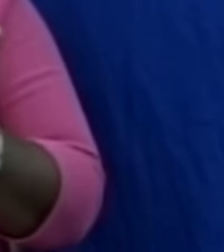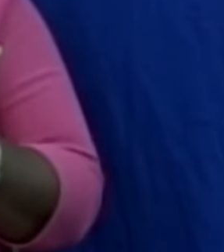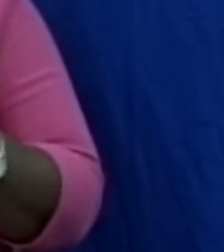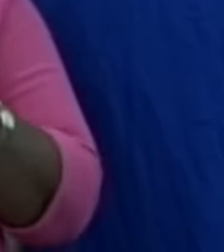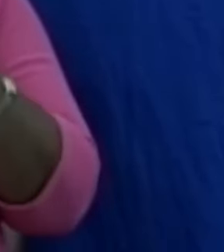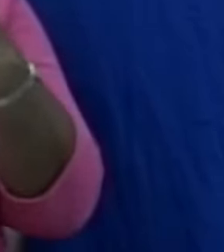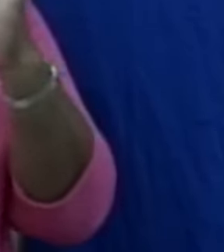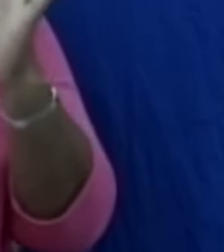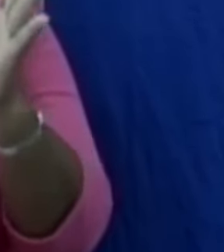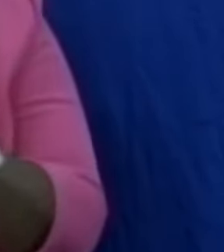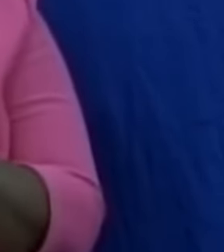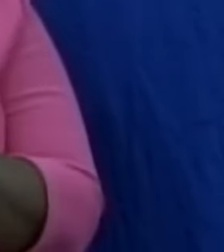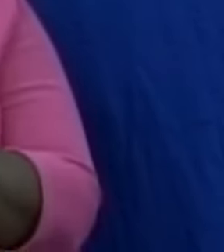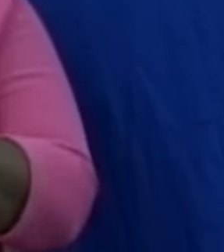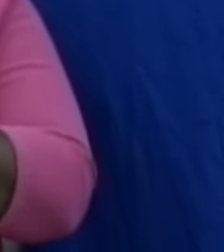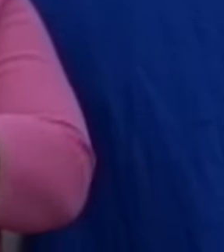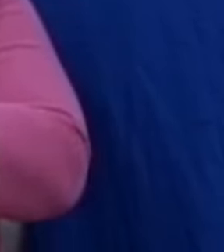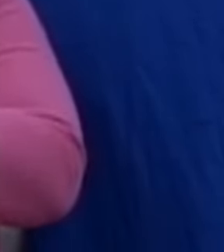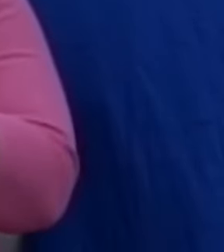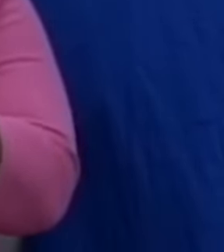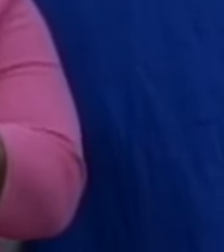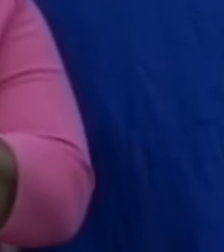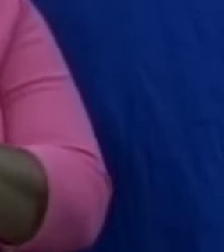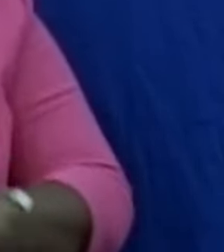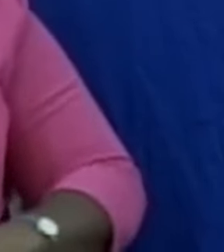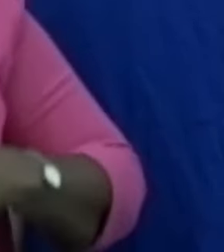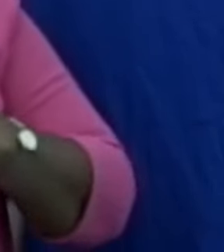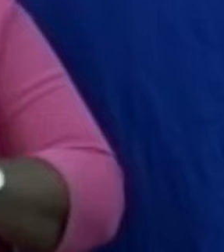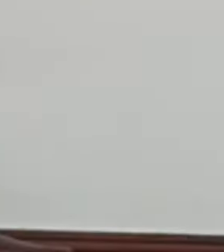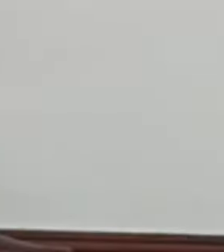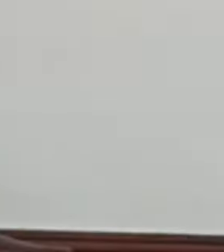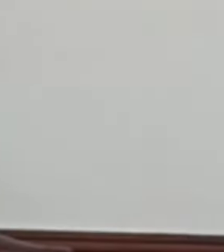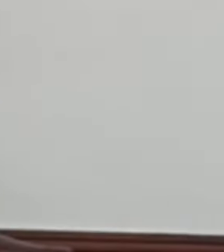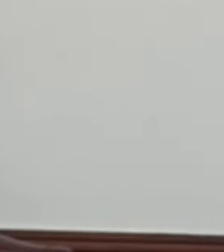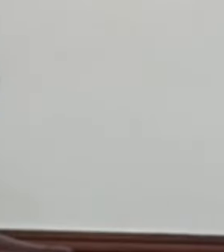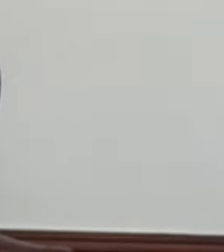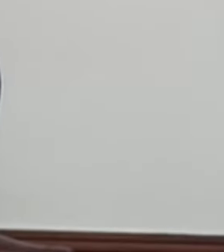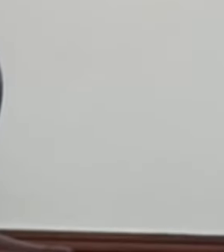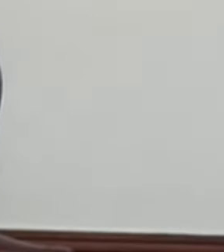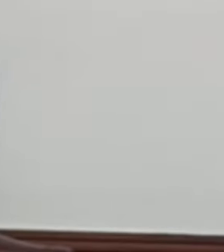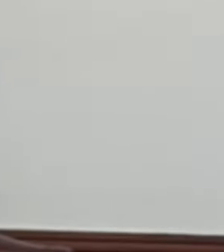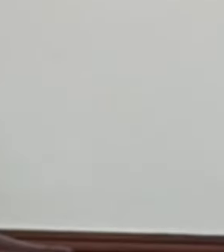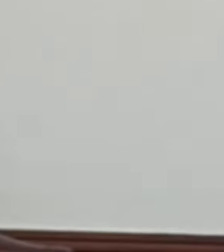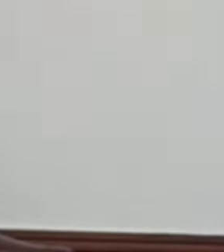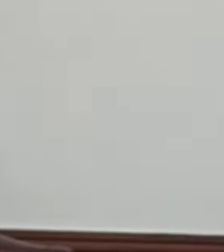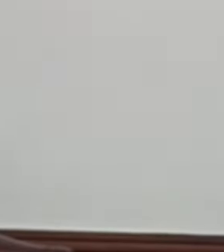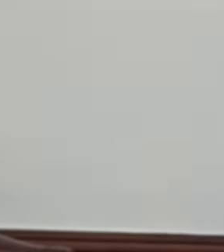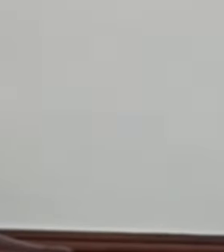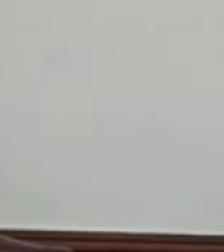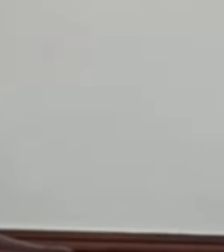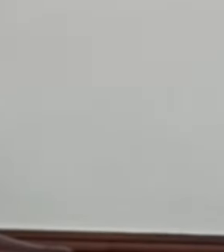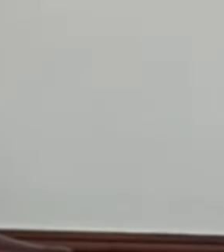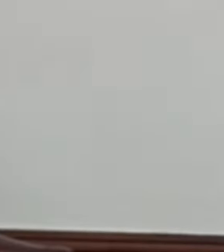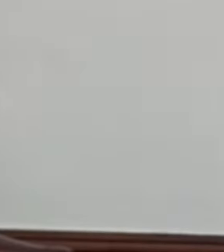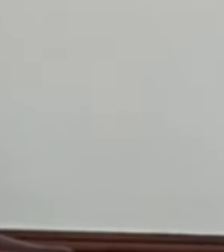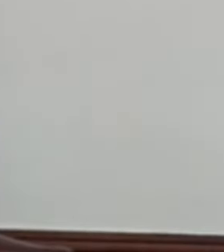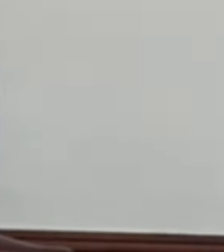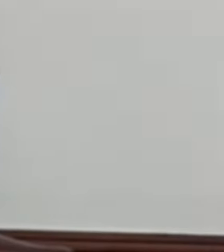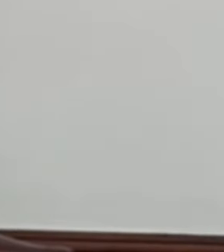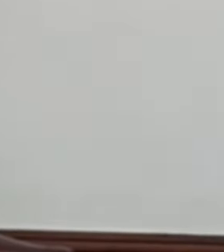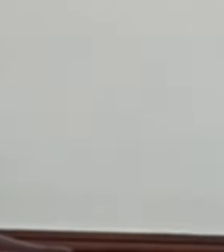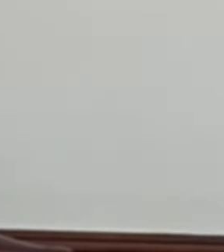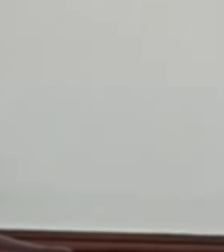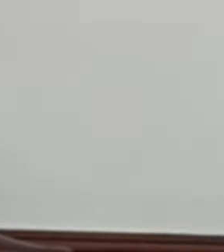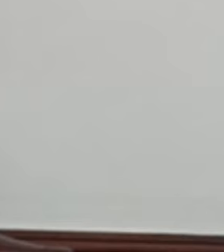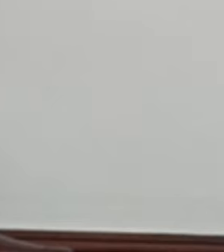laws would impact their lives. And so for the first time, again, in keeping with our principle of a sustainable island